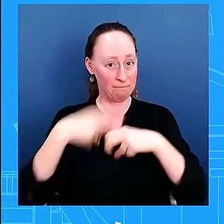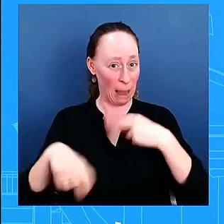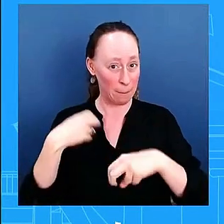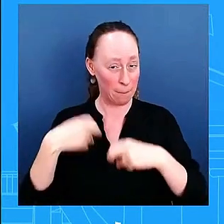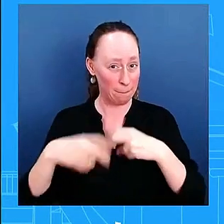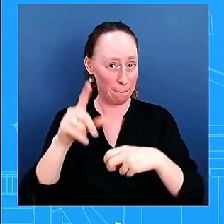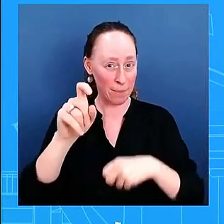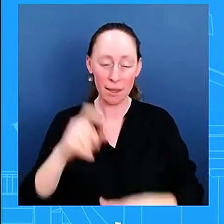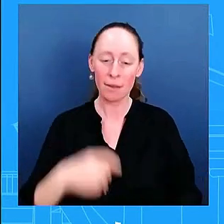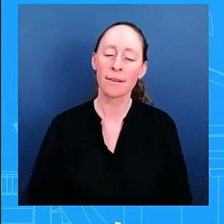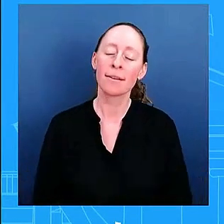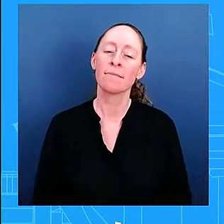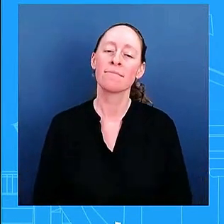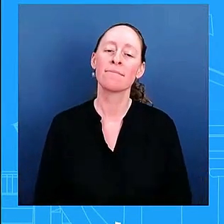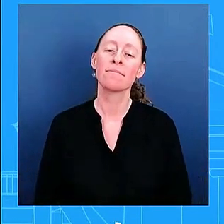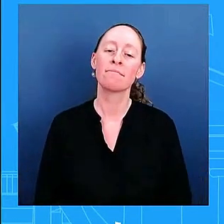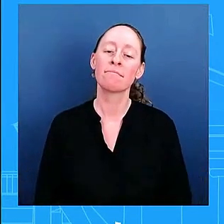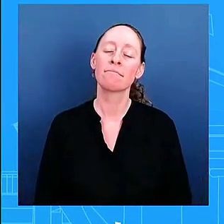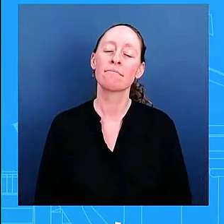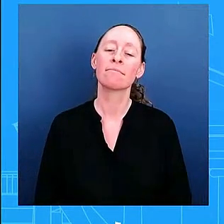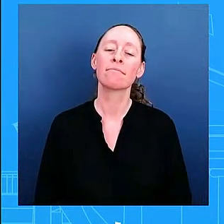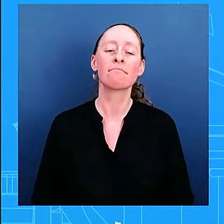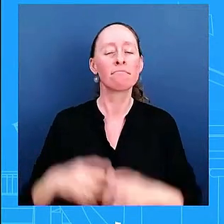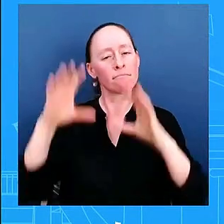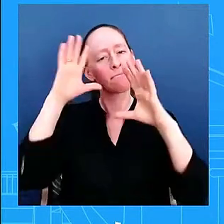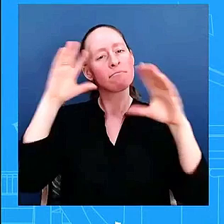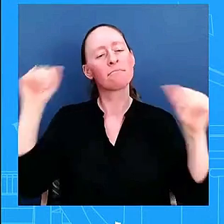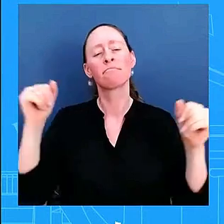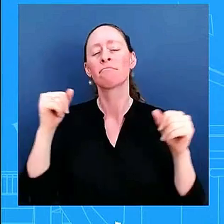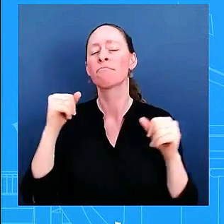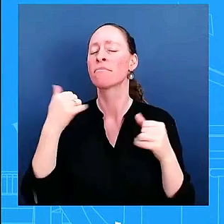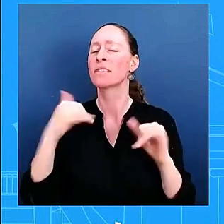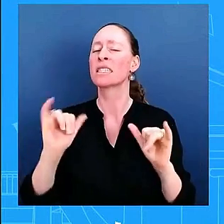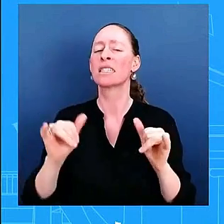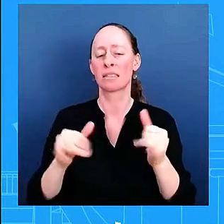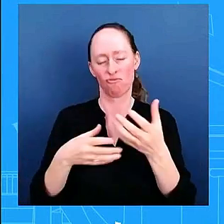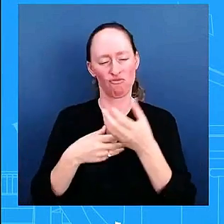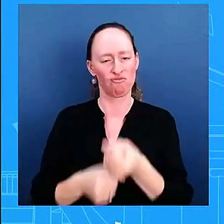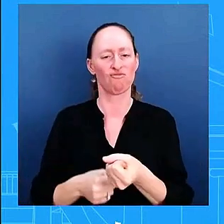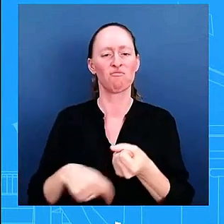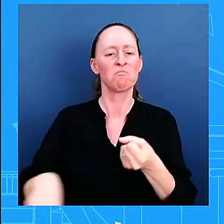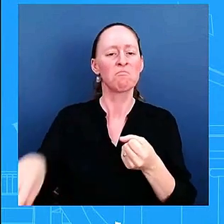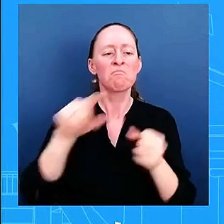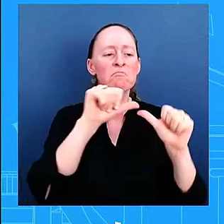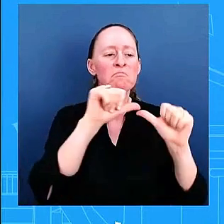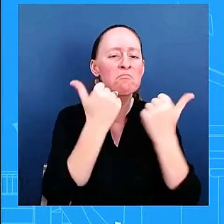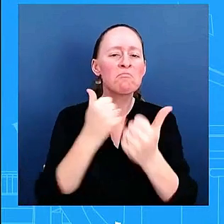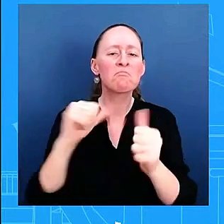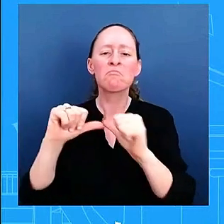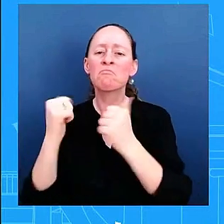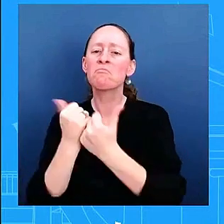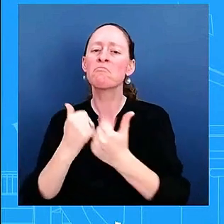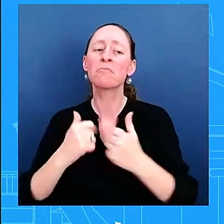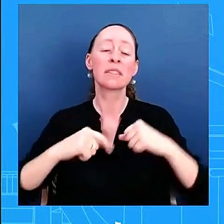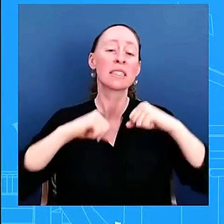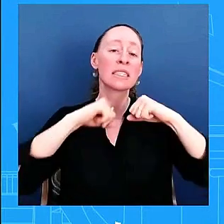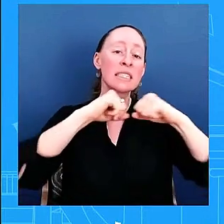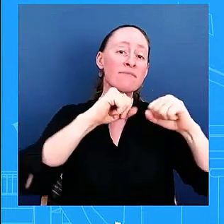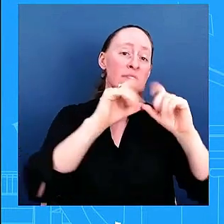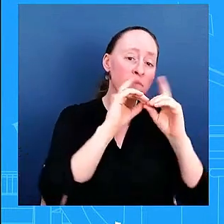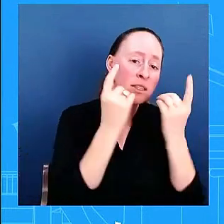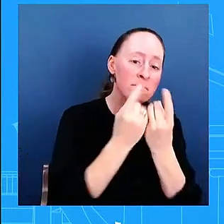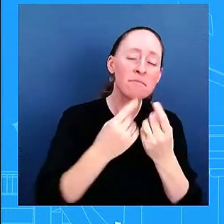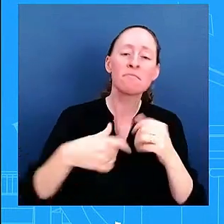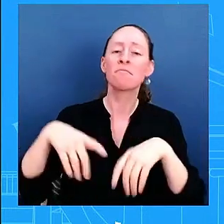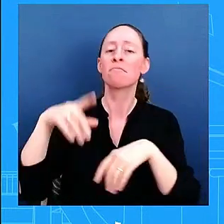in the agencies right whether it's dodi ic or doj uh and um and he has complete confidence